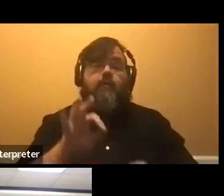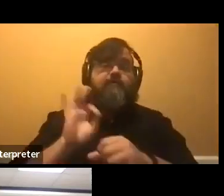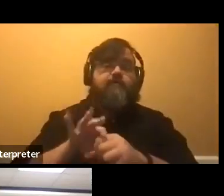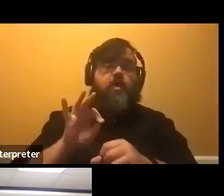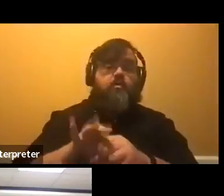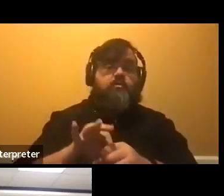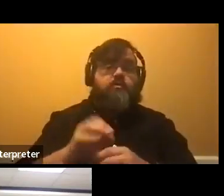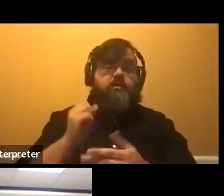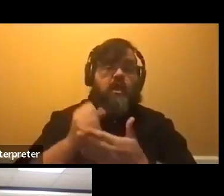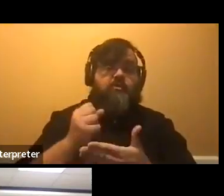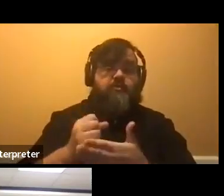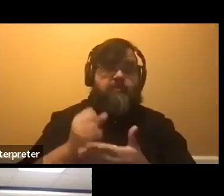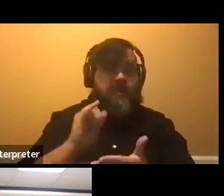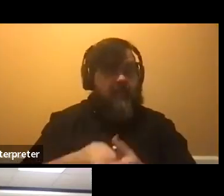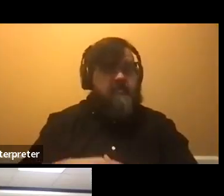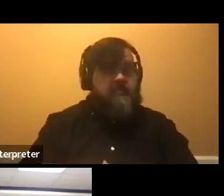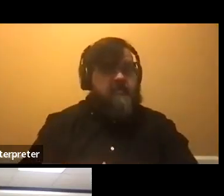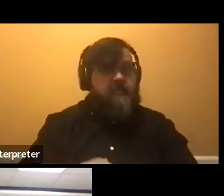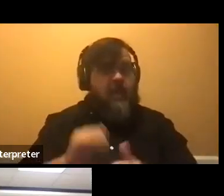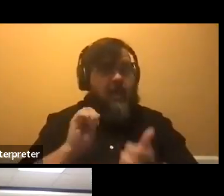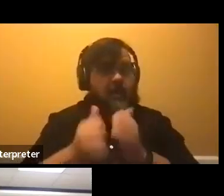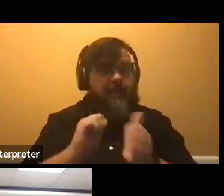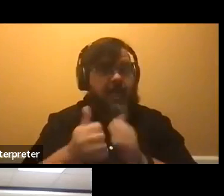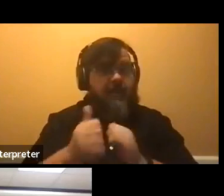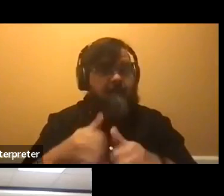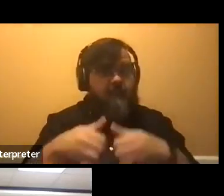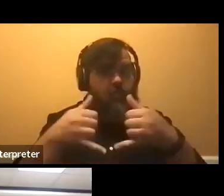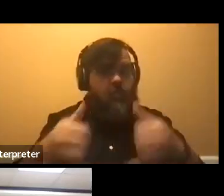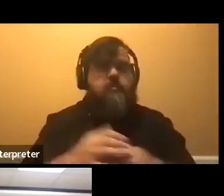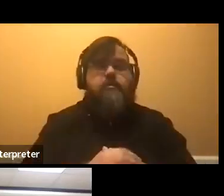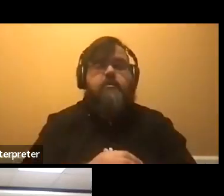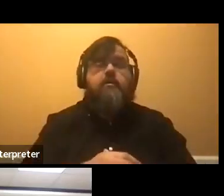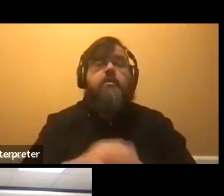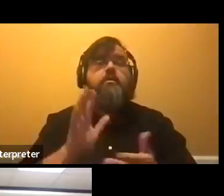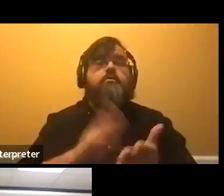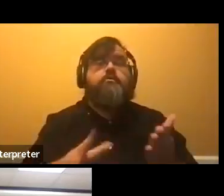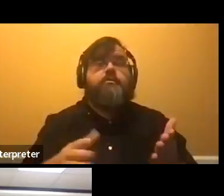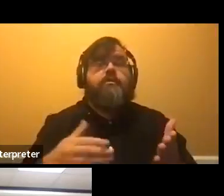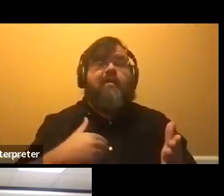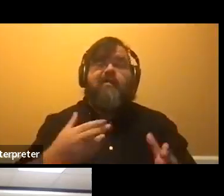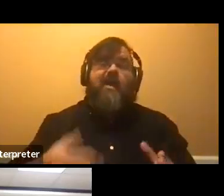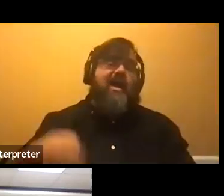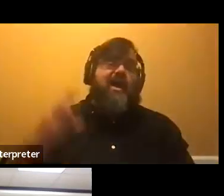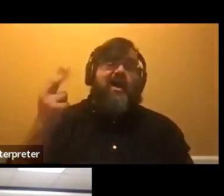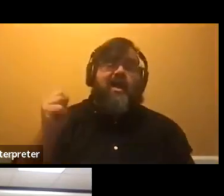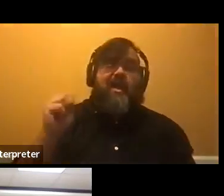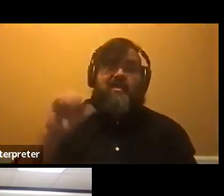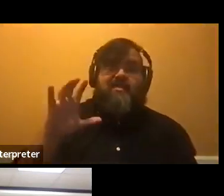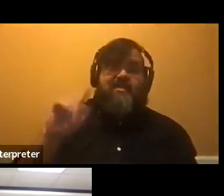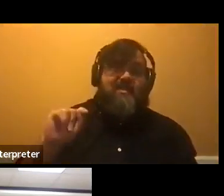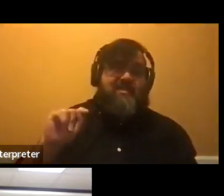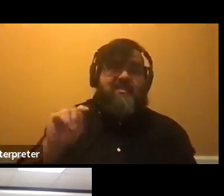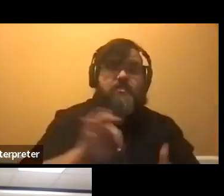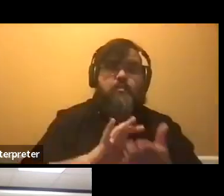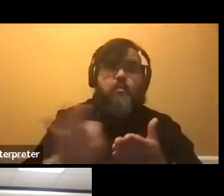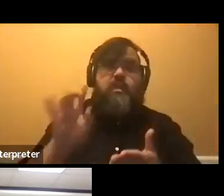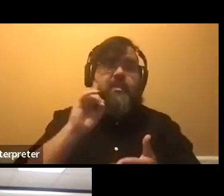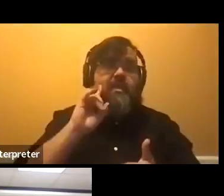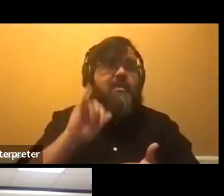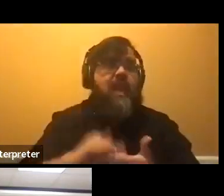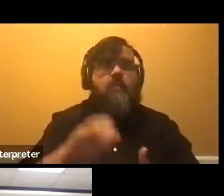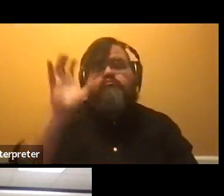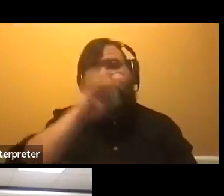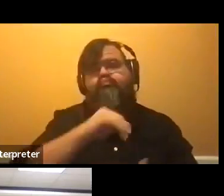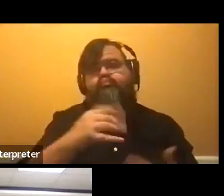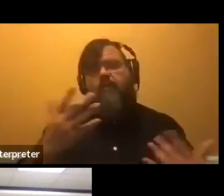awards, um, a lot of times students with really high ACT scores, maybe have the assumption that they're, that's just a done